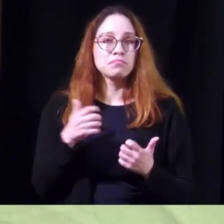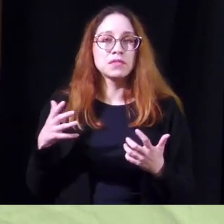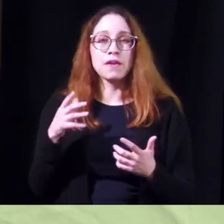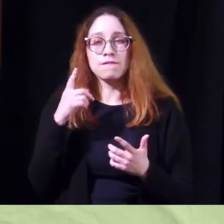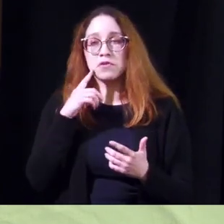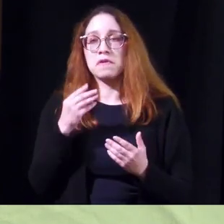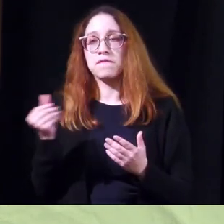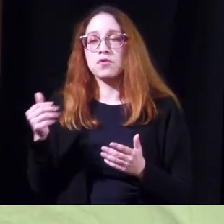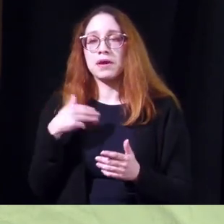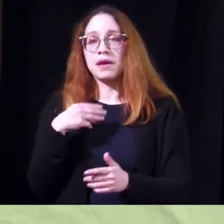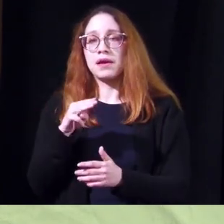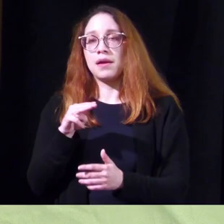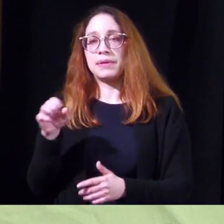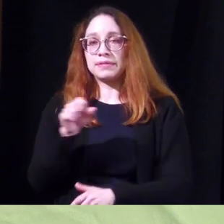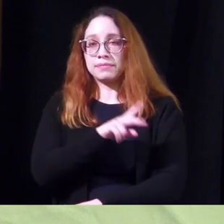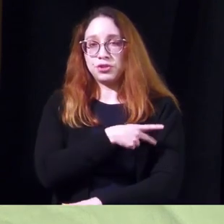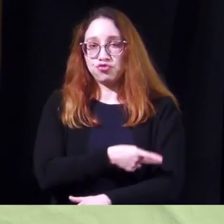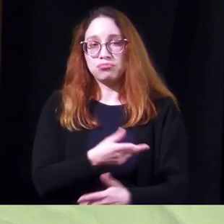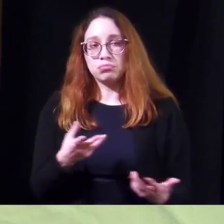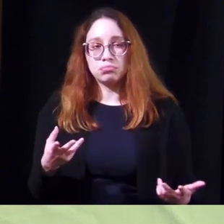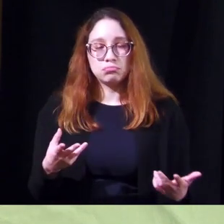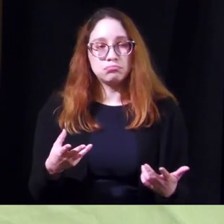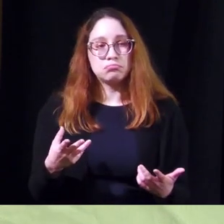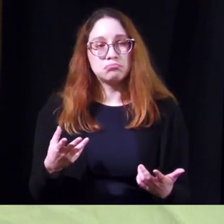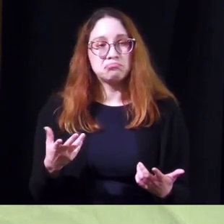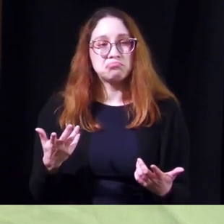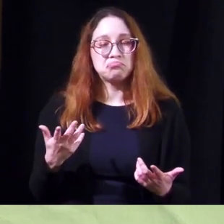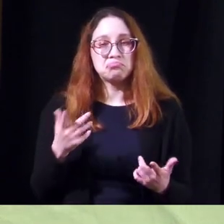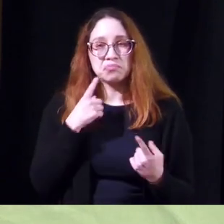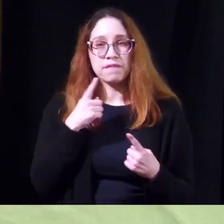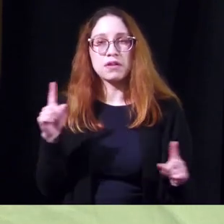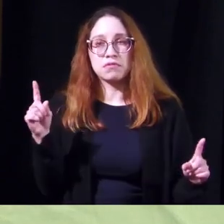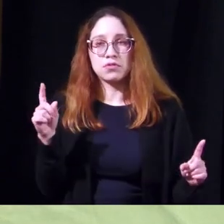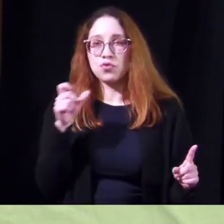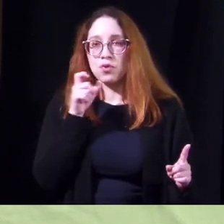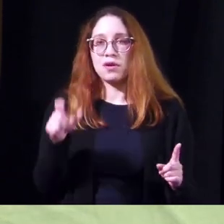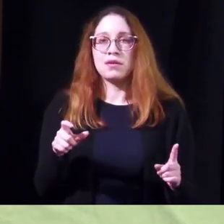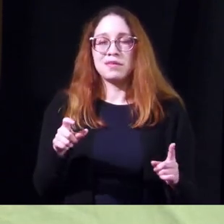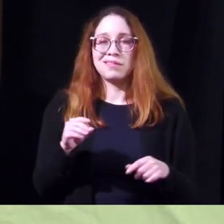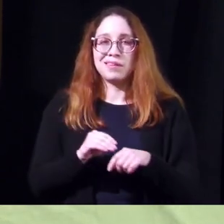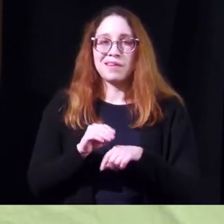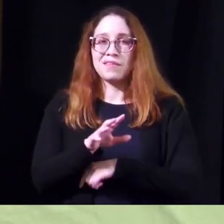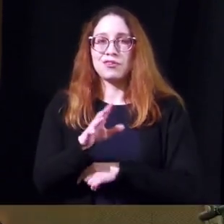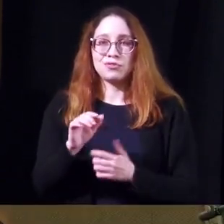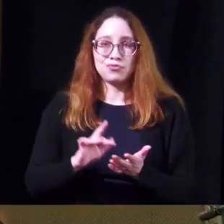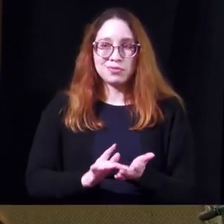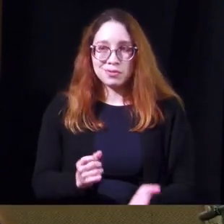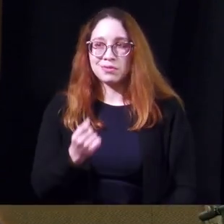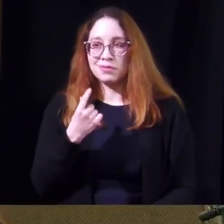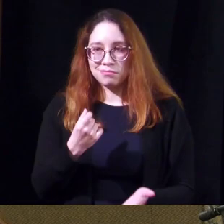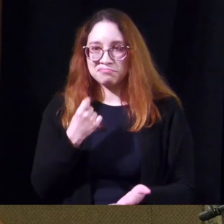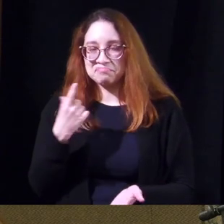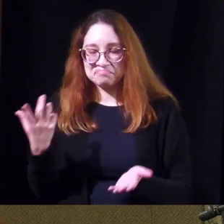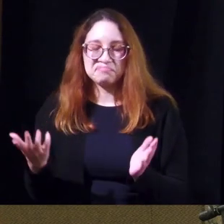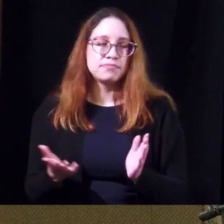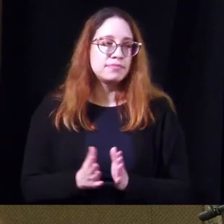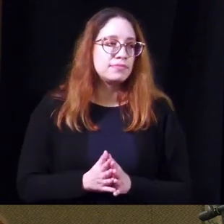ms patients because uh uh it's very effective and they don't have the side effects of taking oral medication